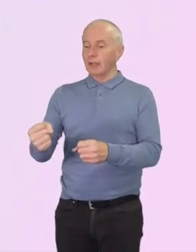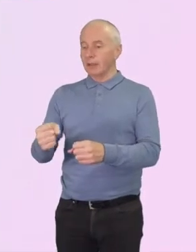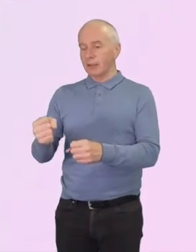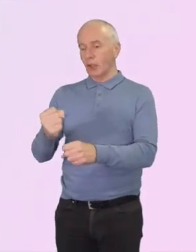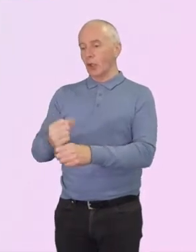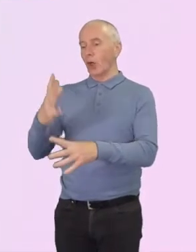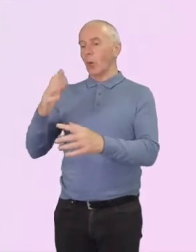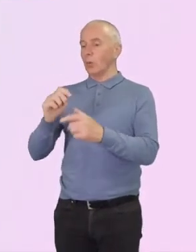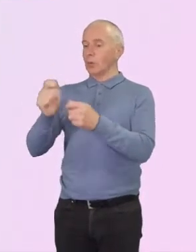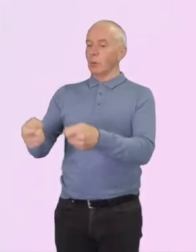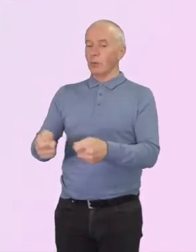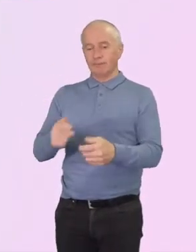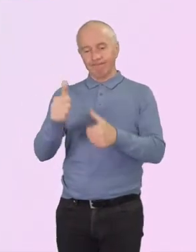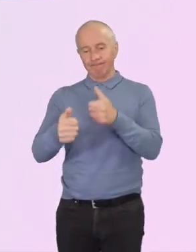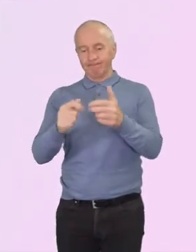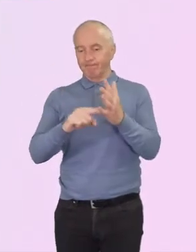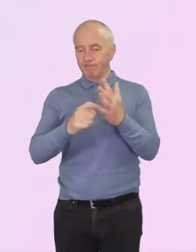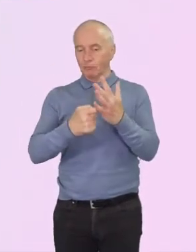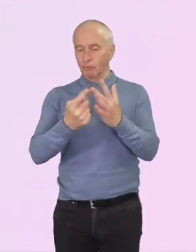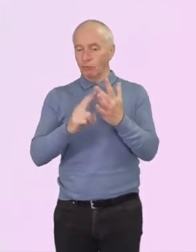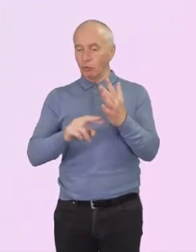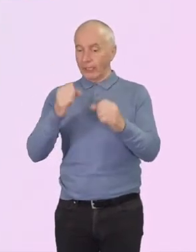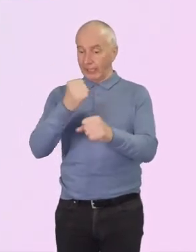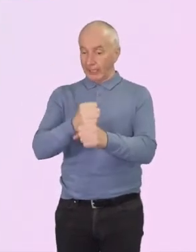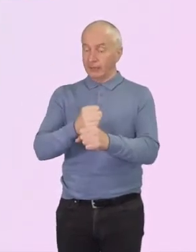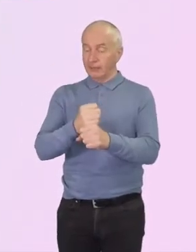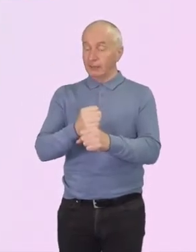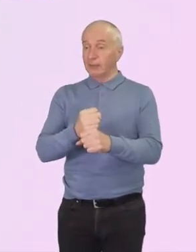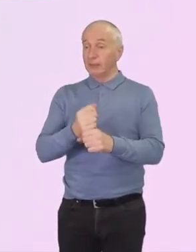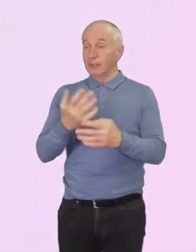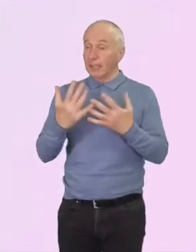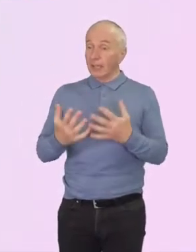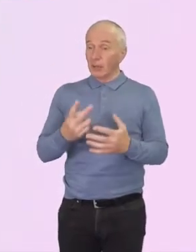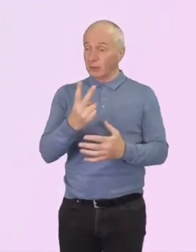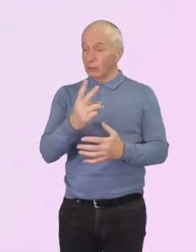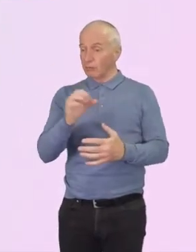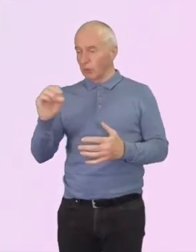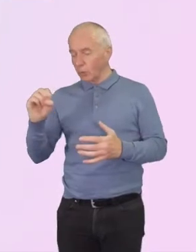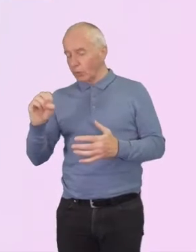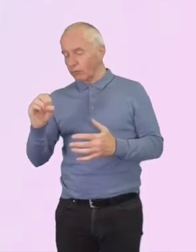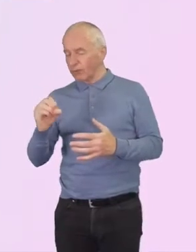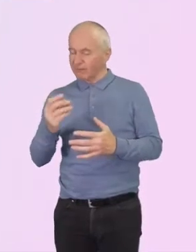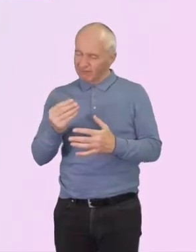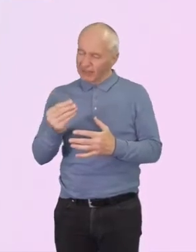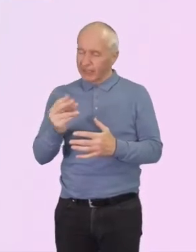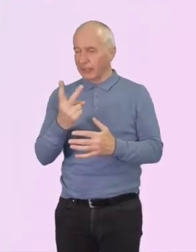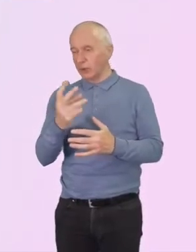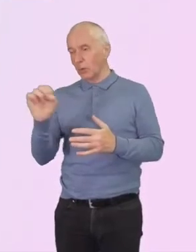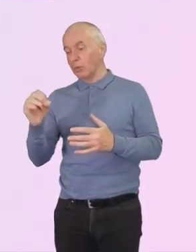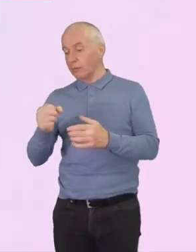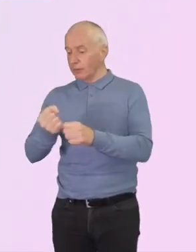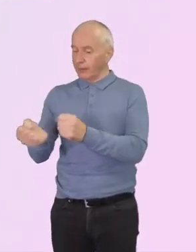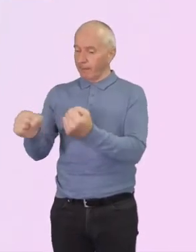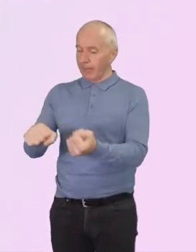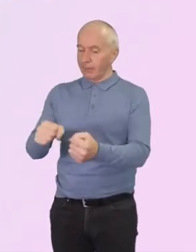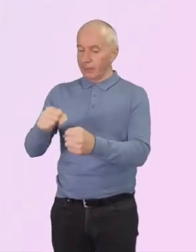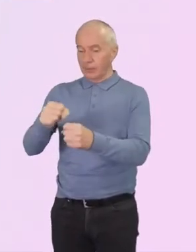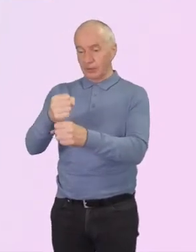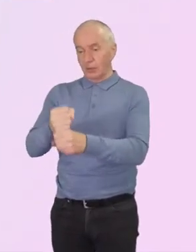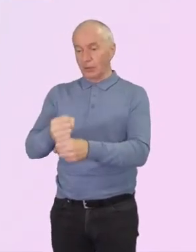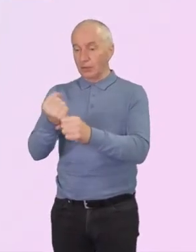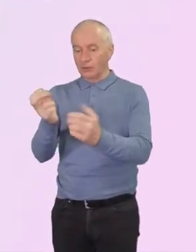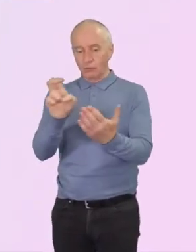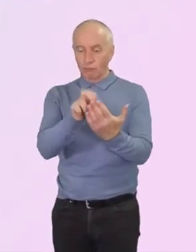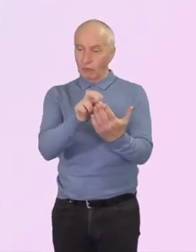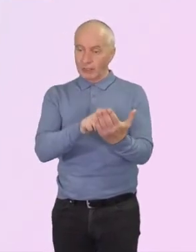and Dave also tells me there are now nearer 200 Baptist churches registered which is great but with 80%